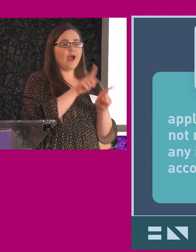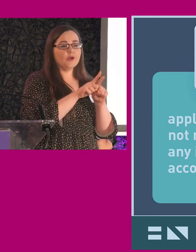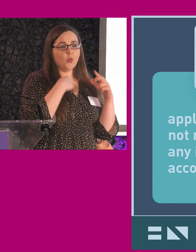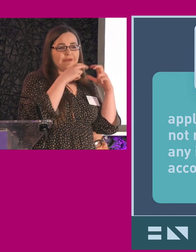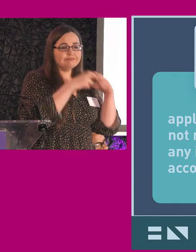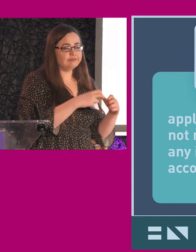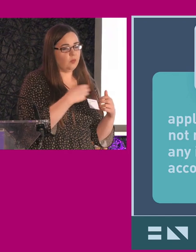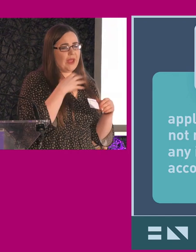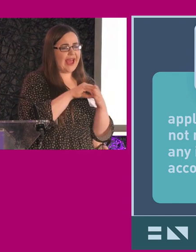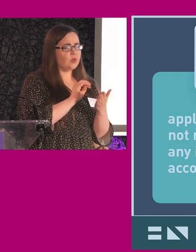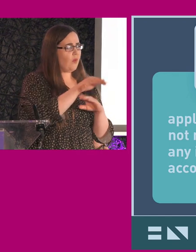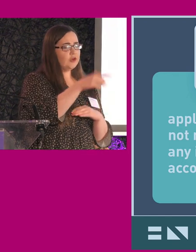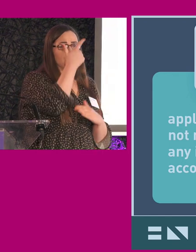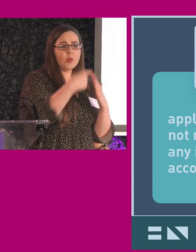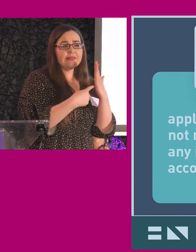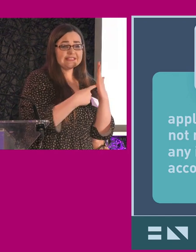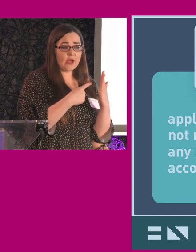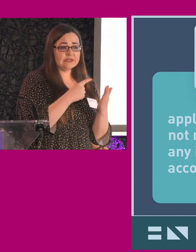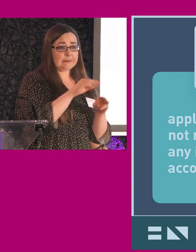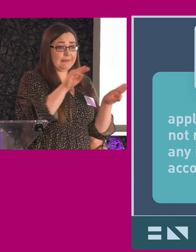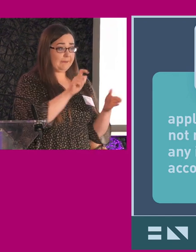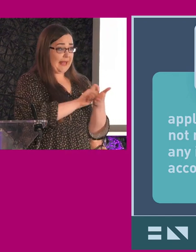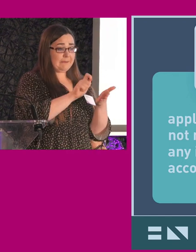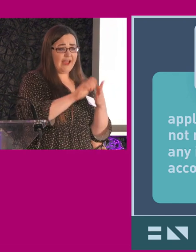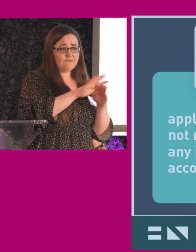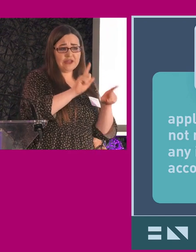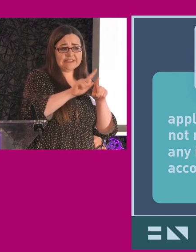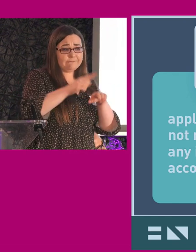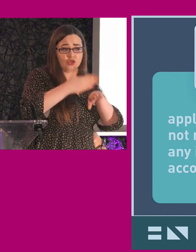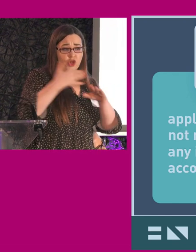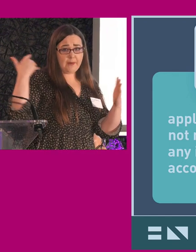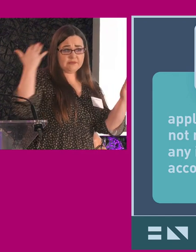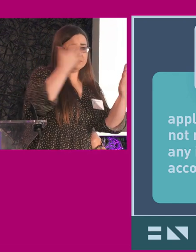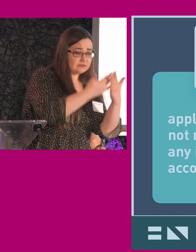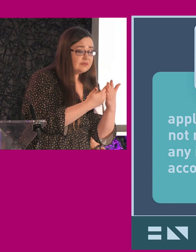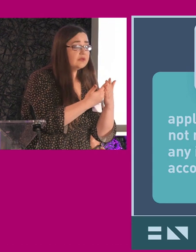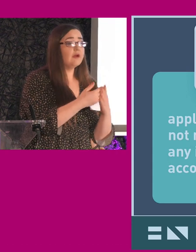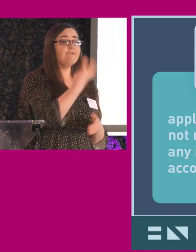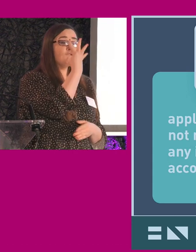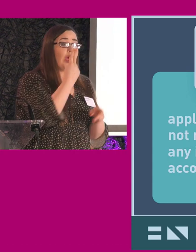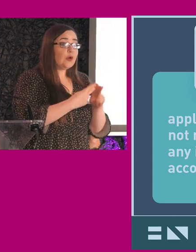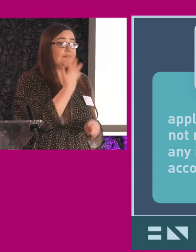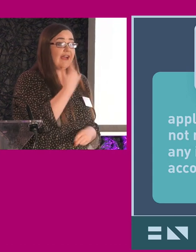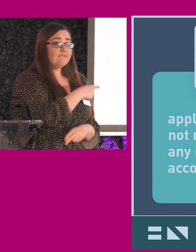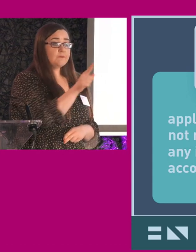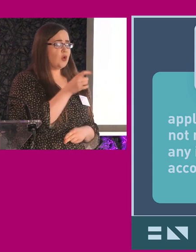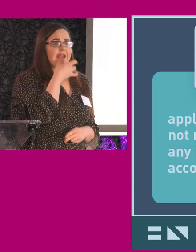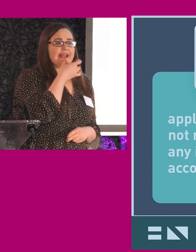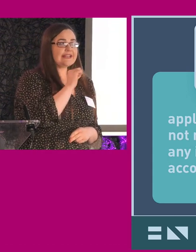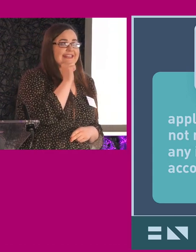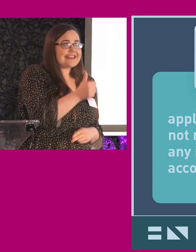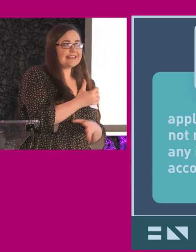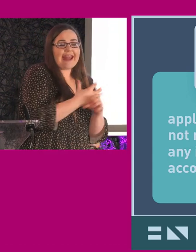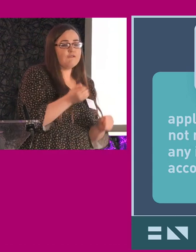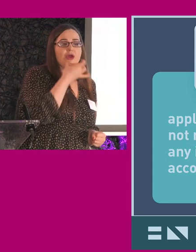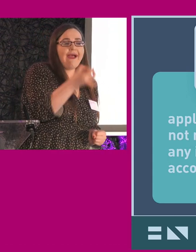And at the same time, through our research, we have found out that of over 2,000 people that have employment, four from